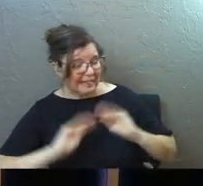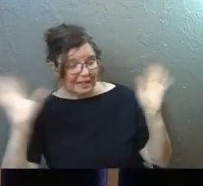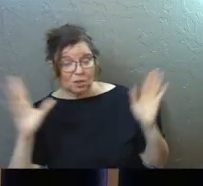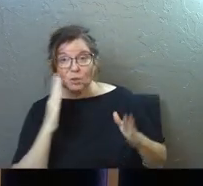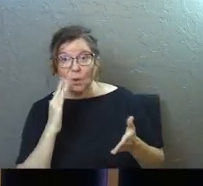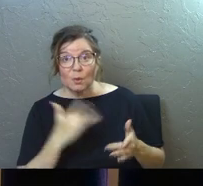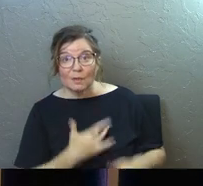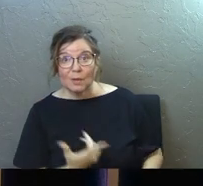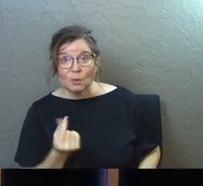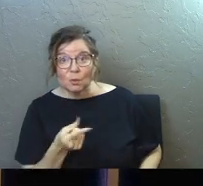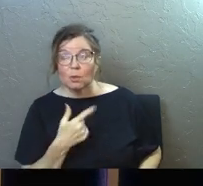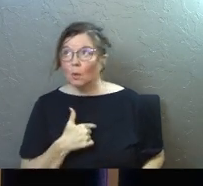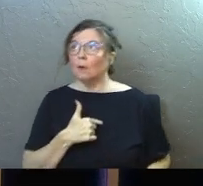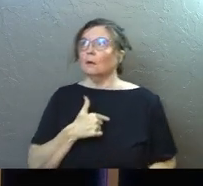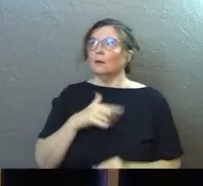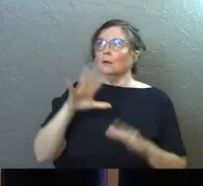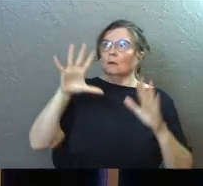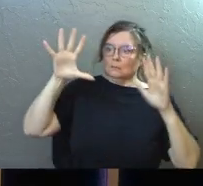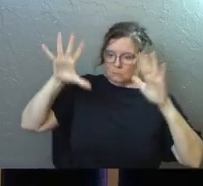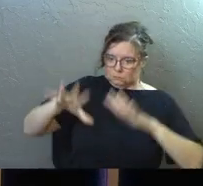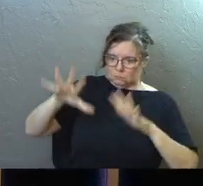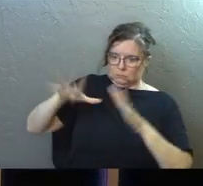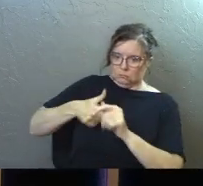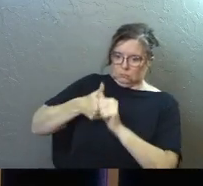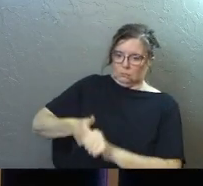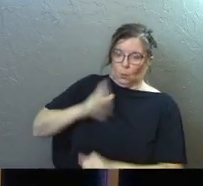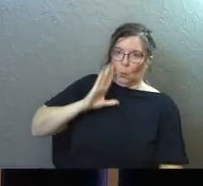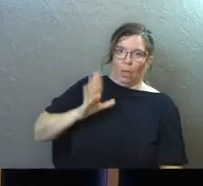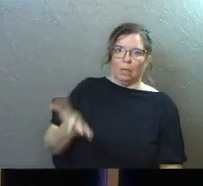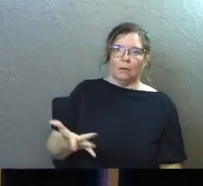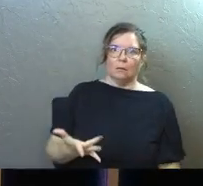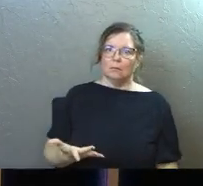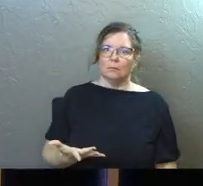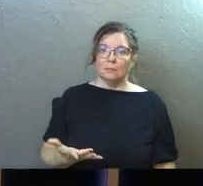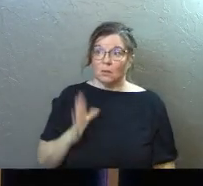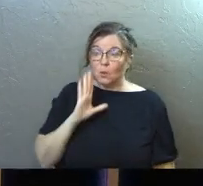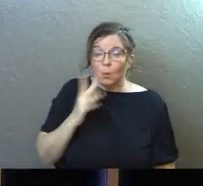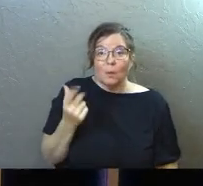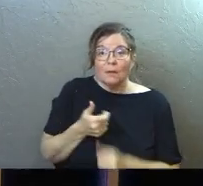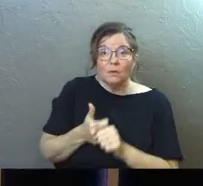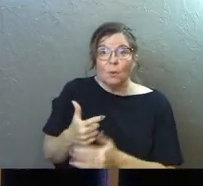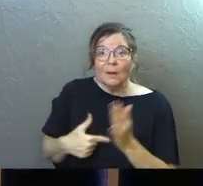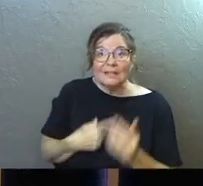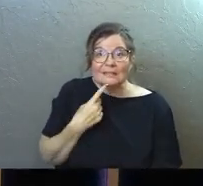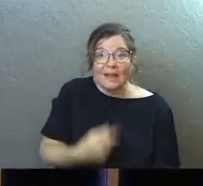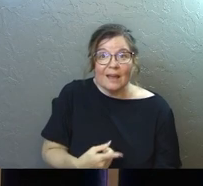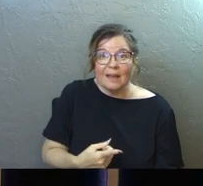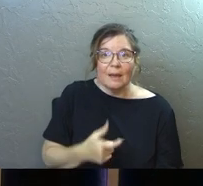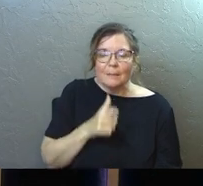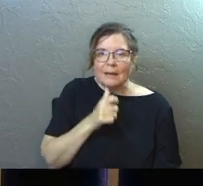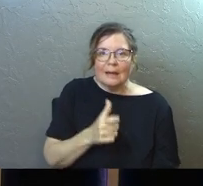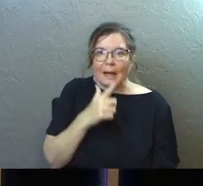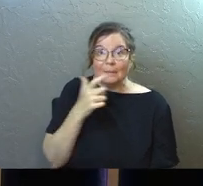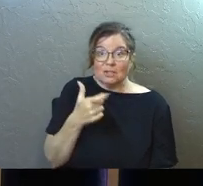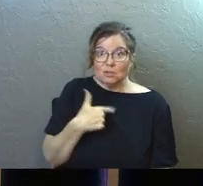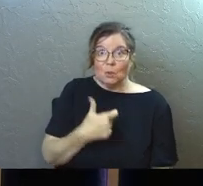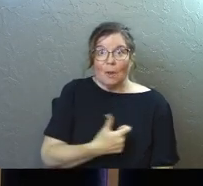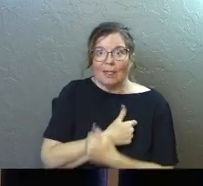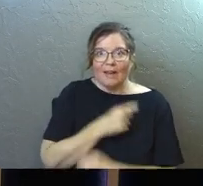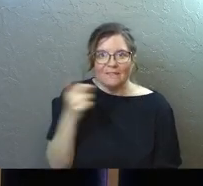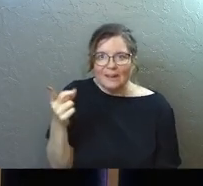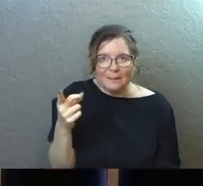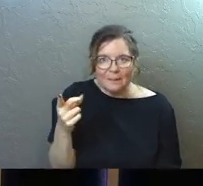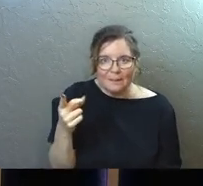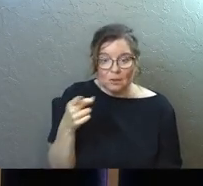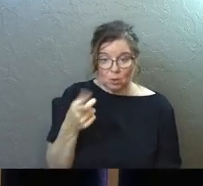plain, do you know what you would do? You would do it. You would do what he says, but you wouldn't do what he says because you love